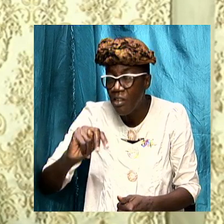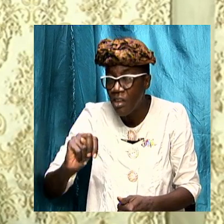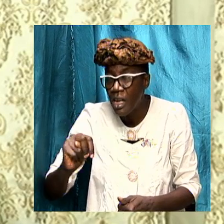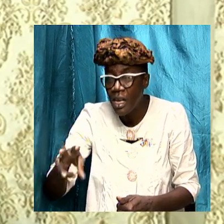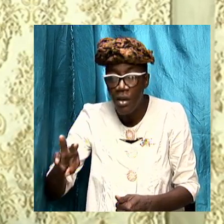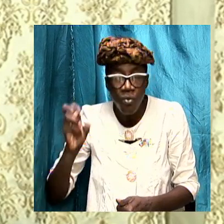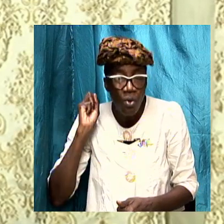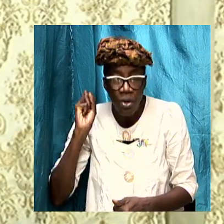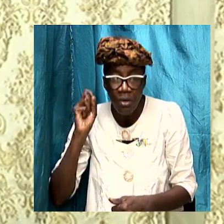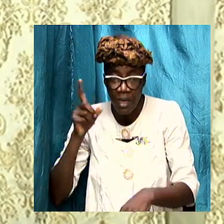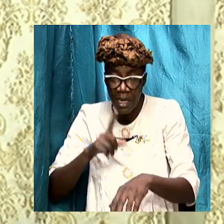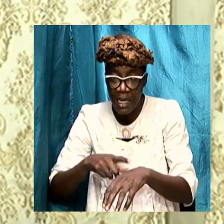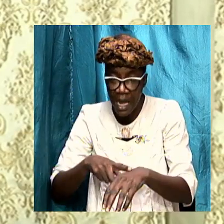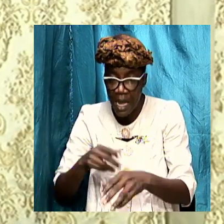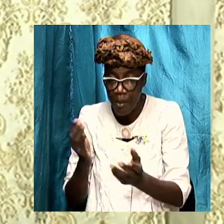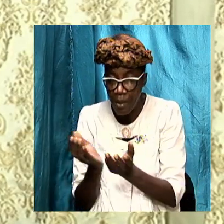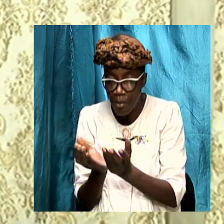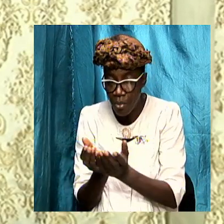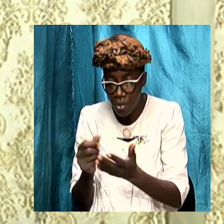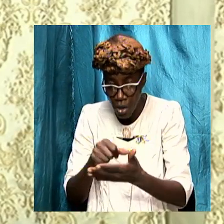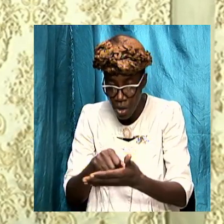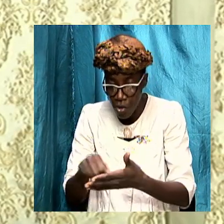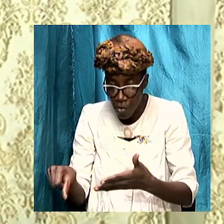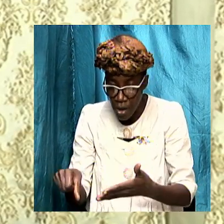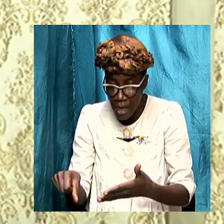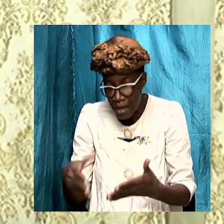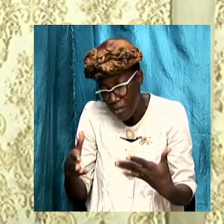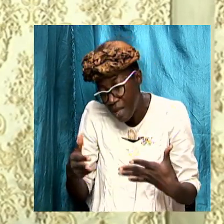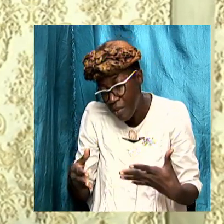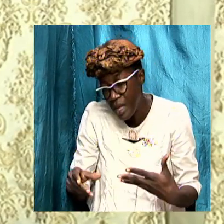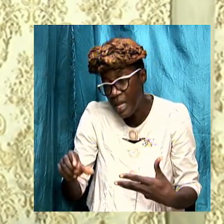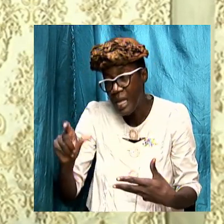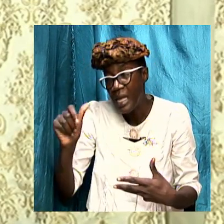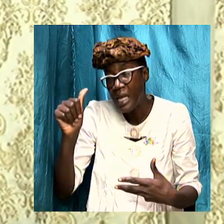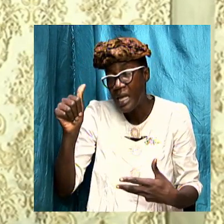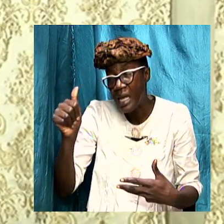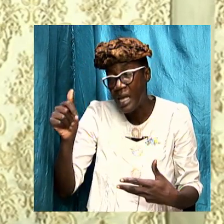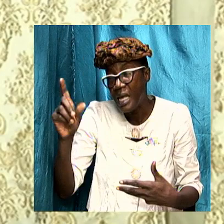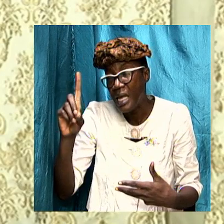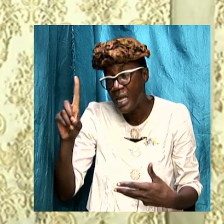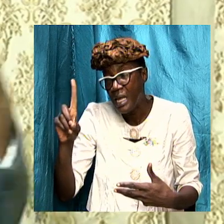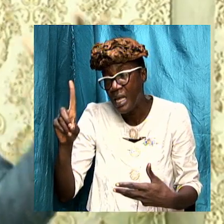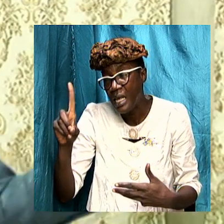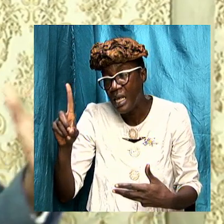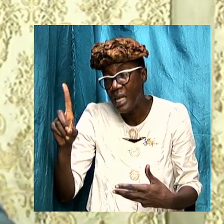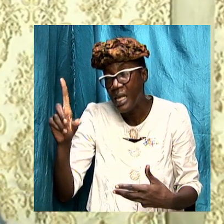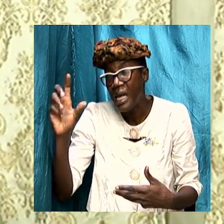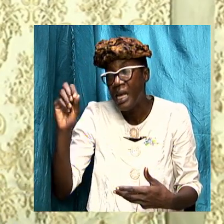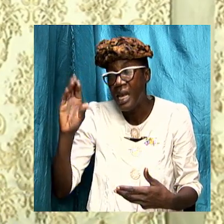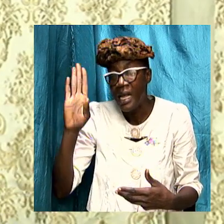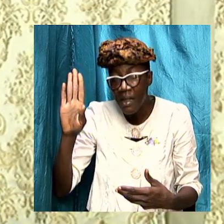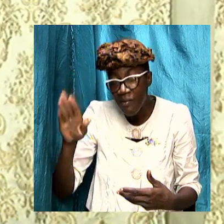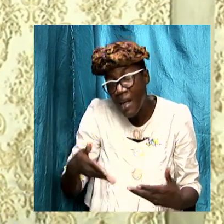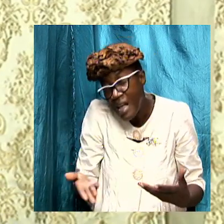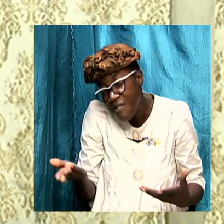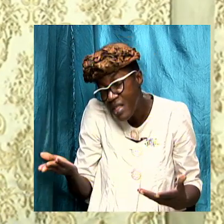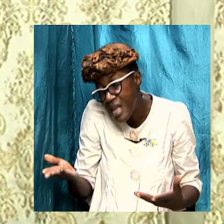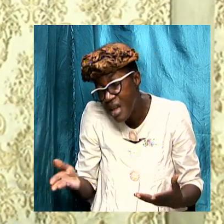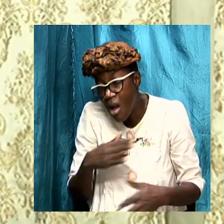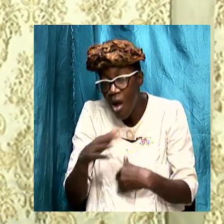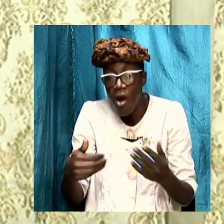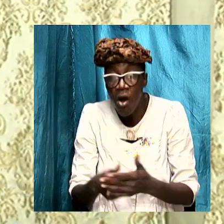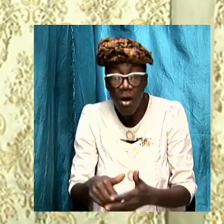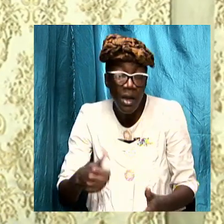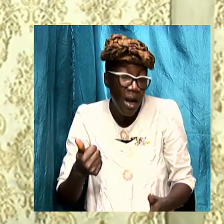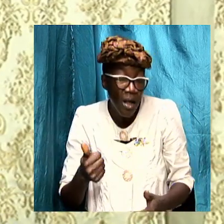time when this book was being written about AD 95 there about all the other apostles would have died he